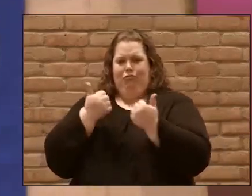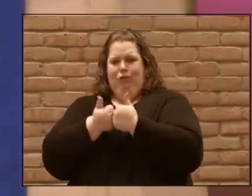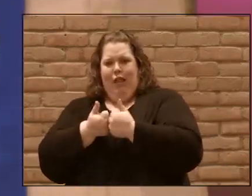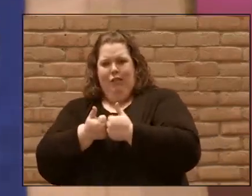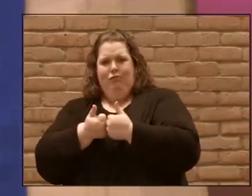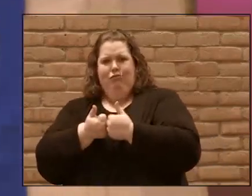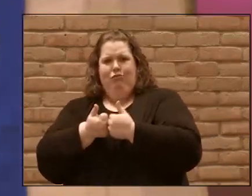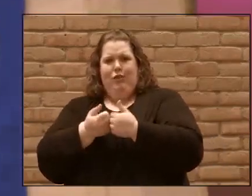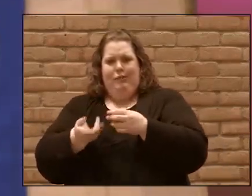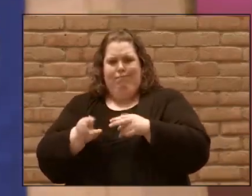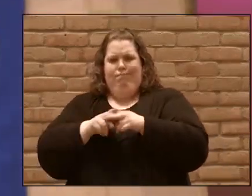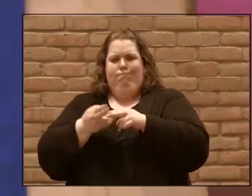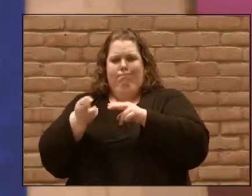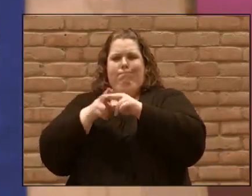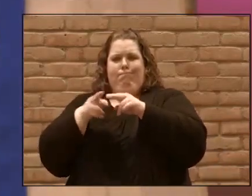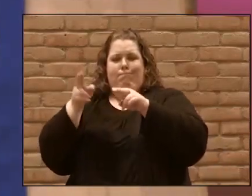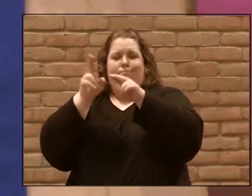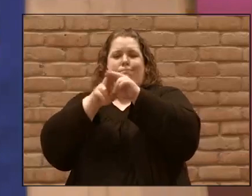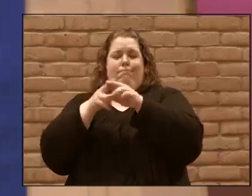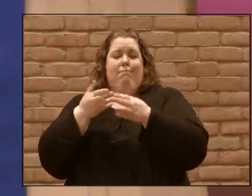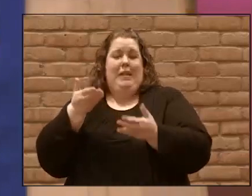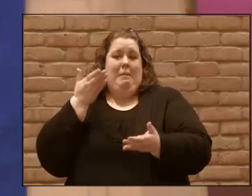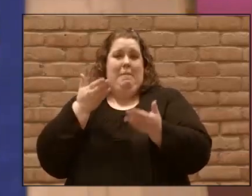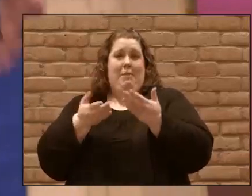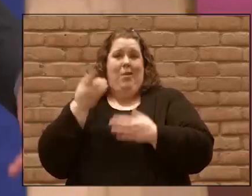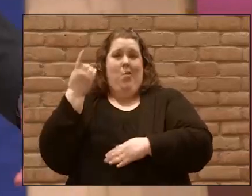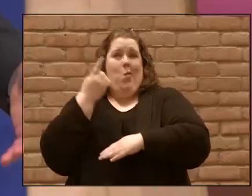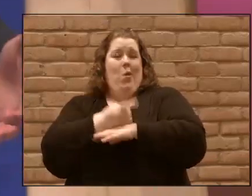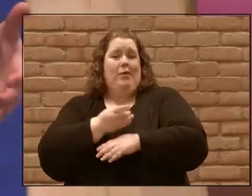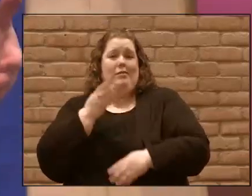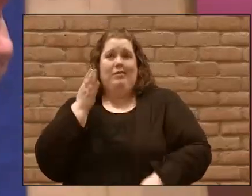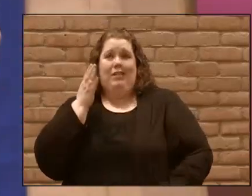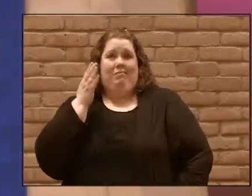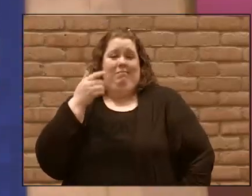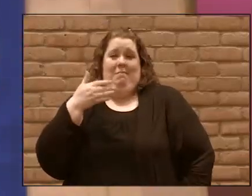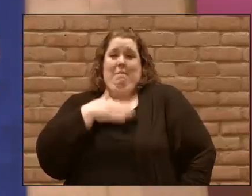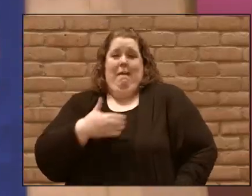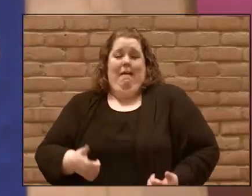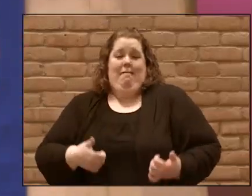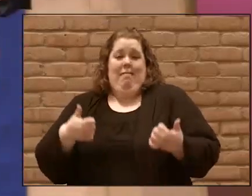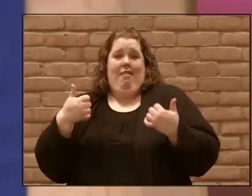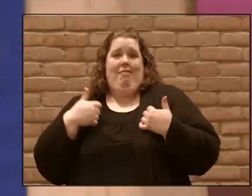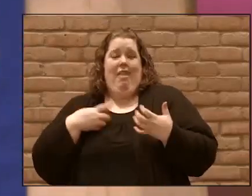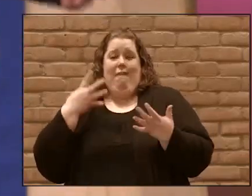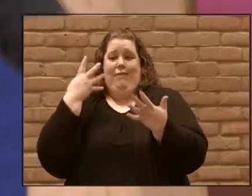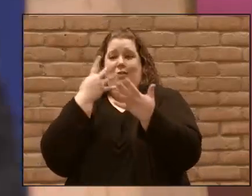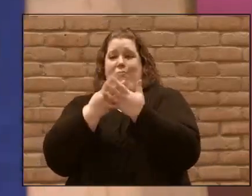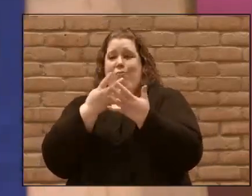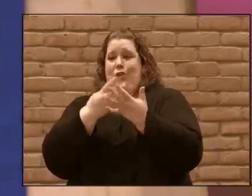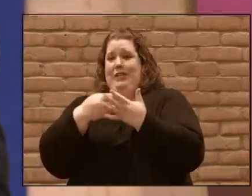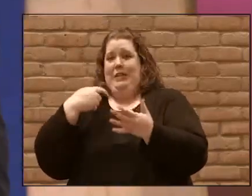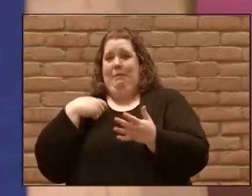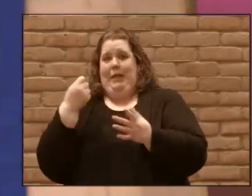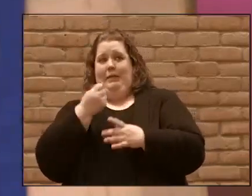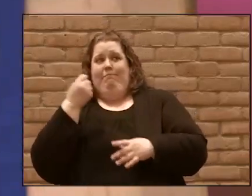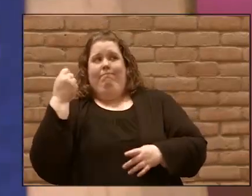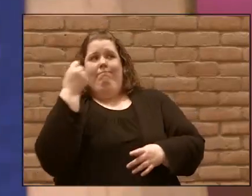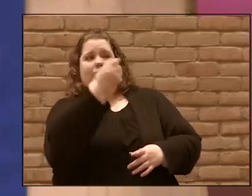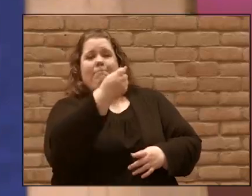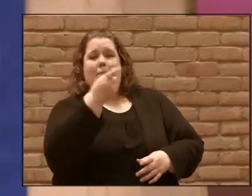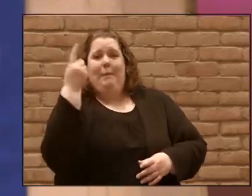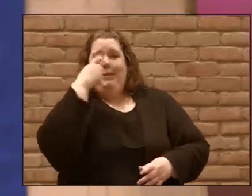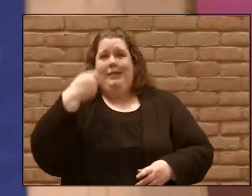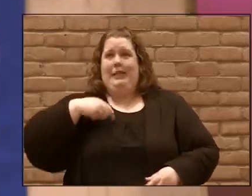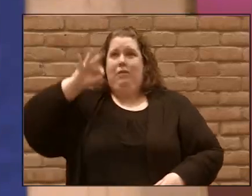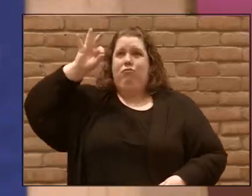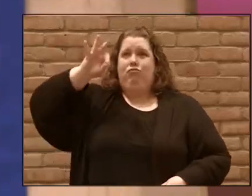well come a day in my time where I could be thrown in prison for preaching the truth about who Jesus Christ is